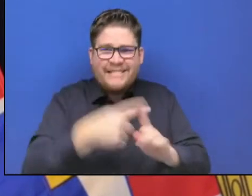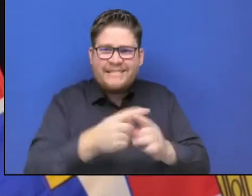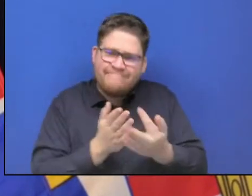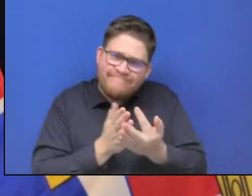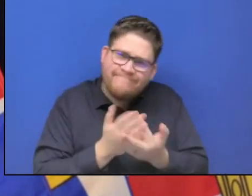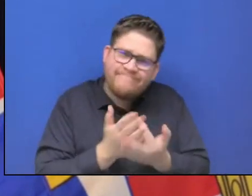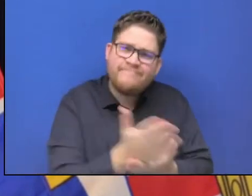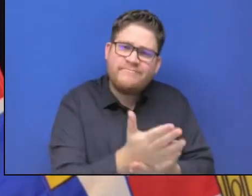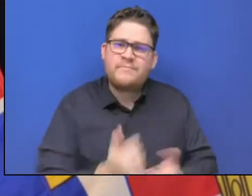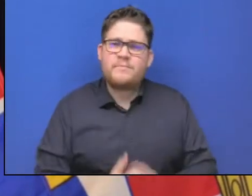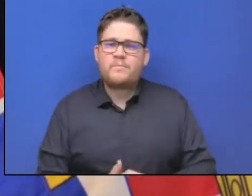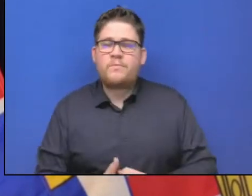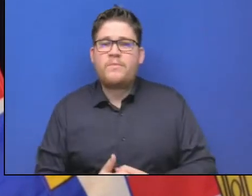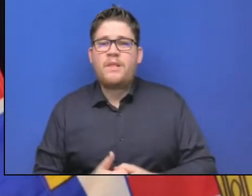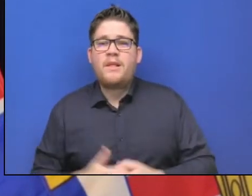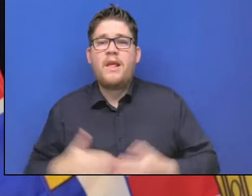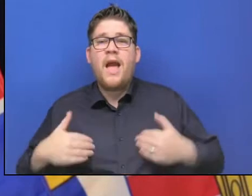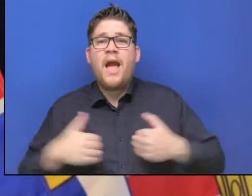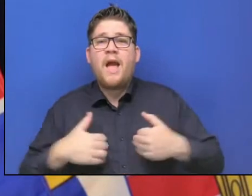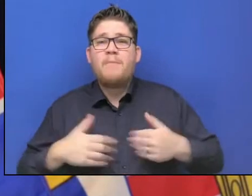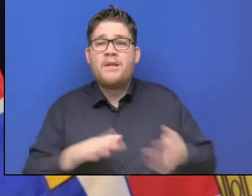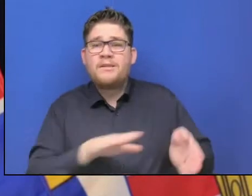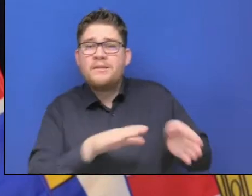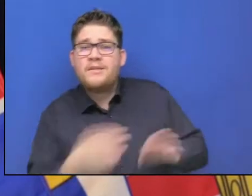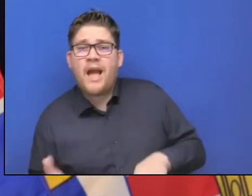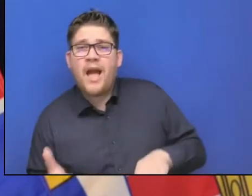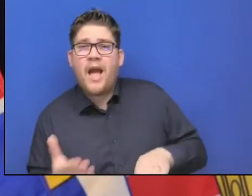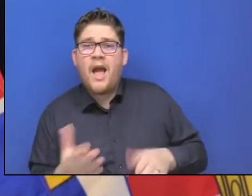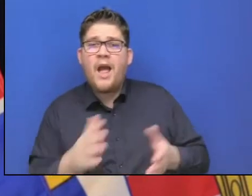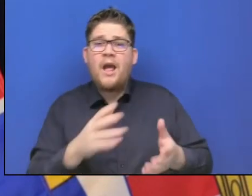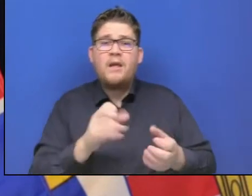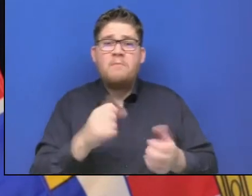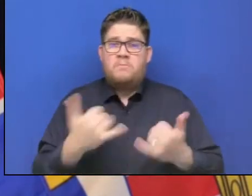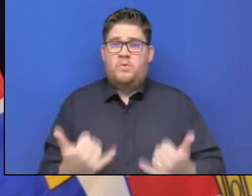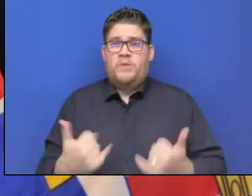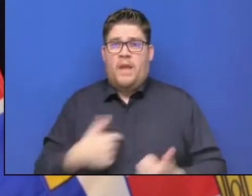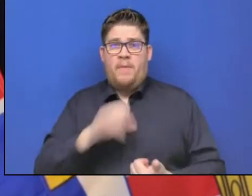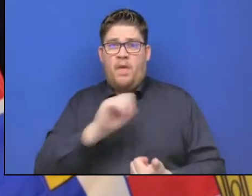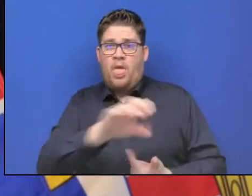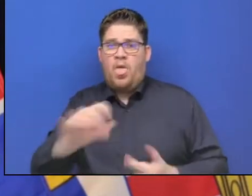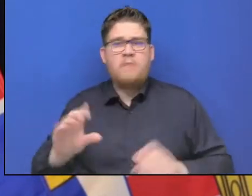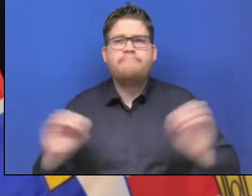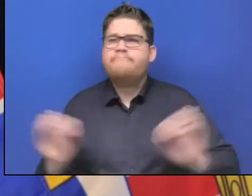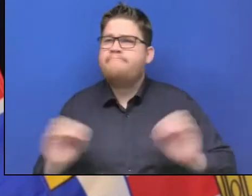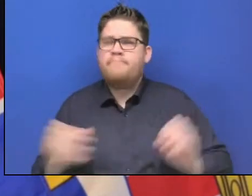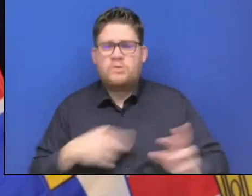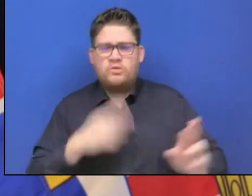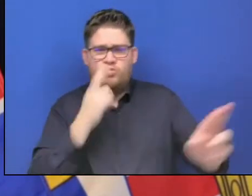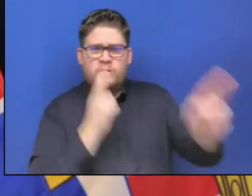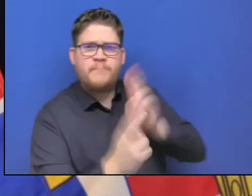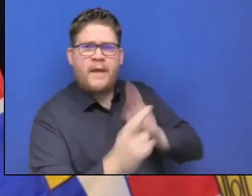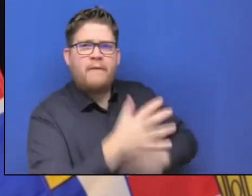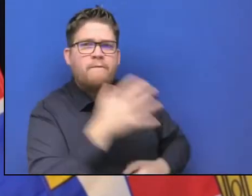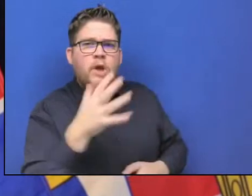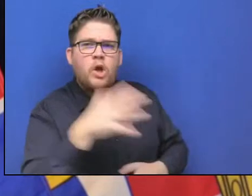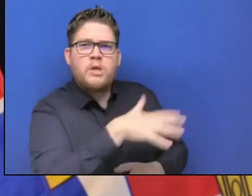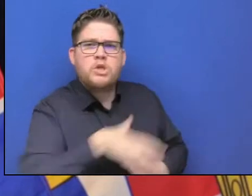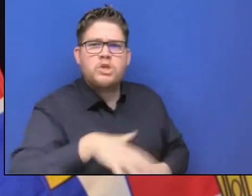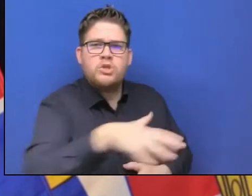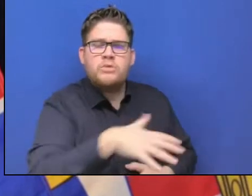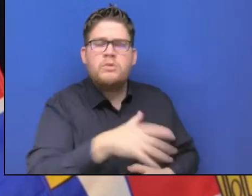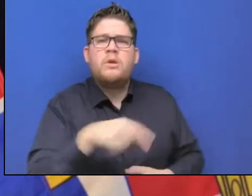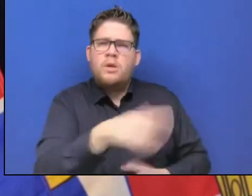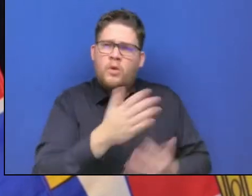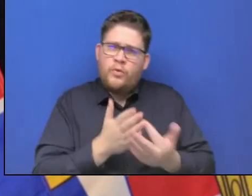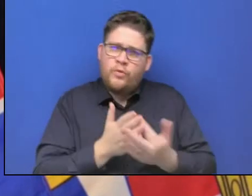totals over the next few days out of respect for the livestock producers. They're hurting very deeply. And I appeal